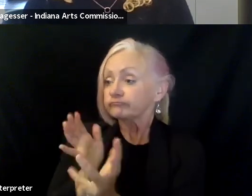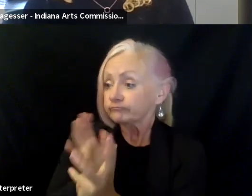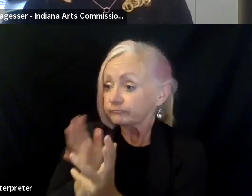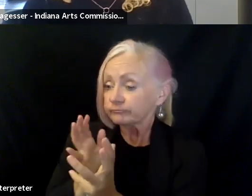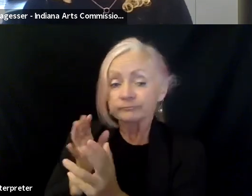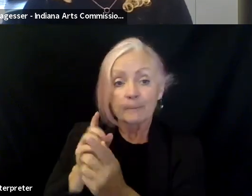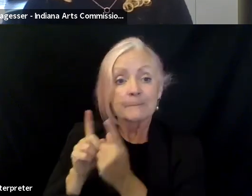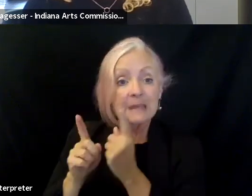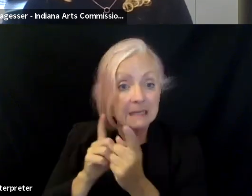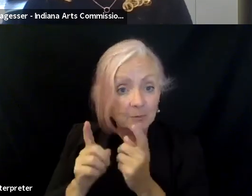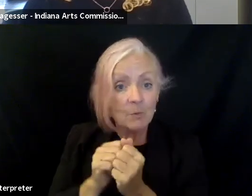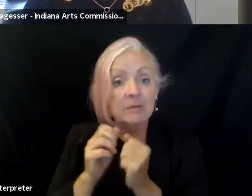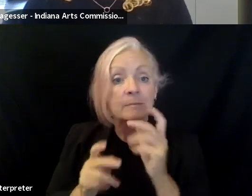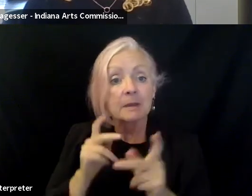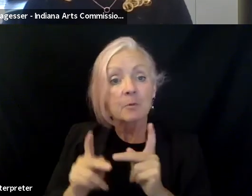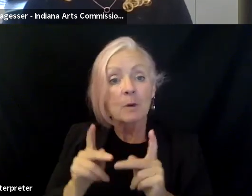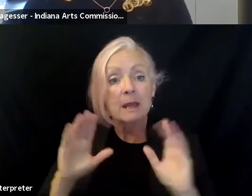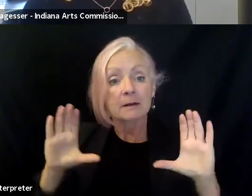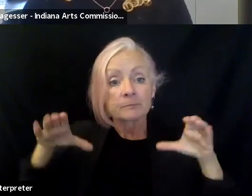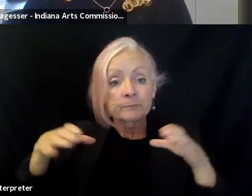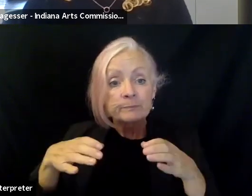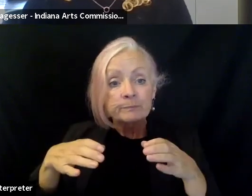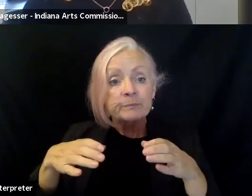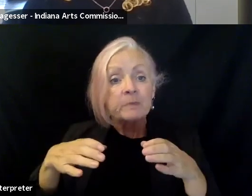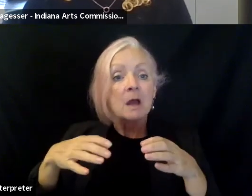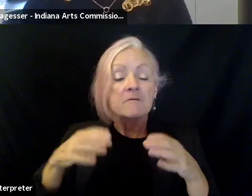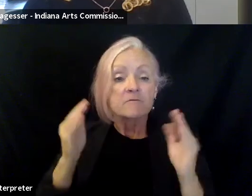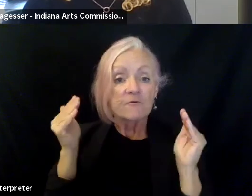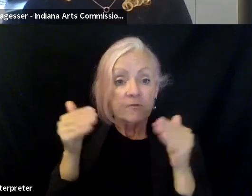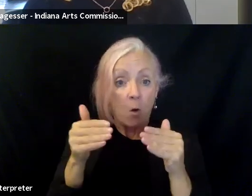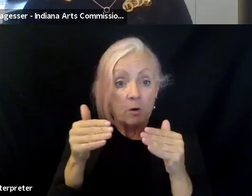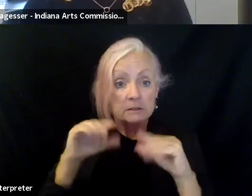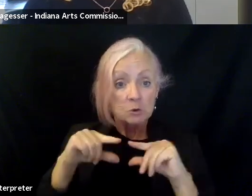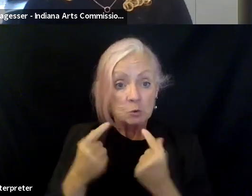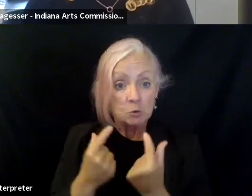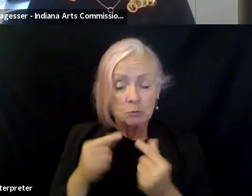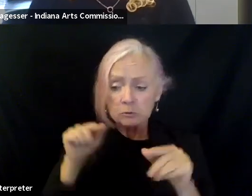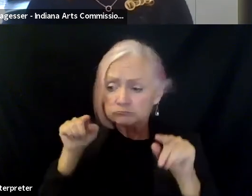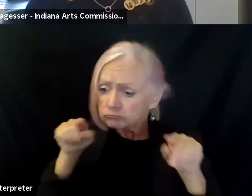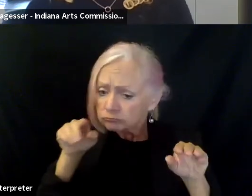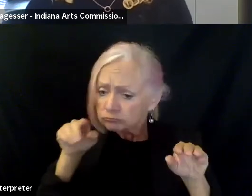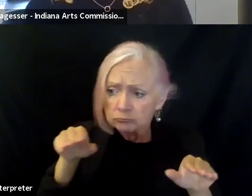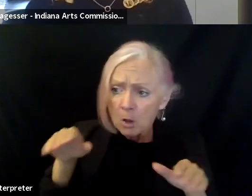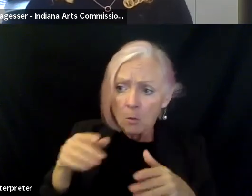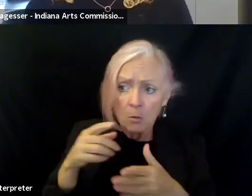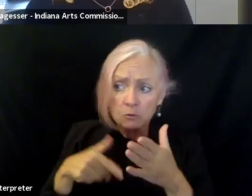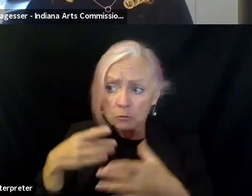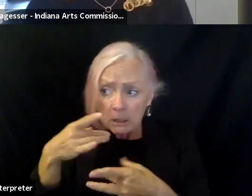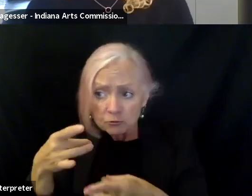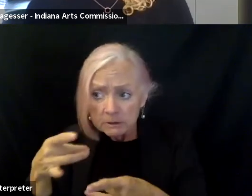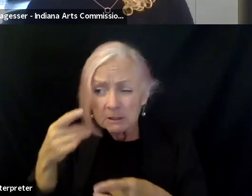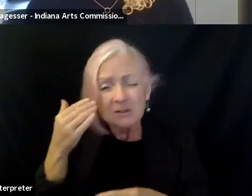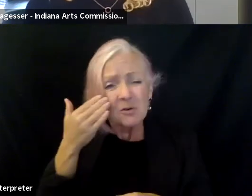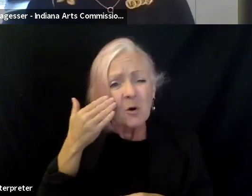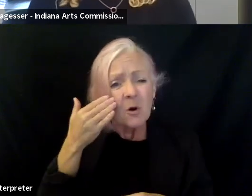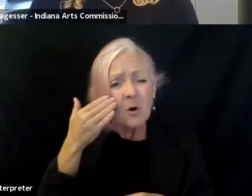focus group, we brought people to the table, you know, what are you interested in? you, would, would Day of the Dead be of interest? Because I had seen that done